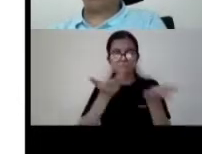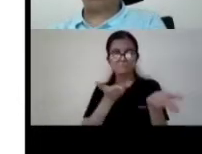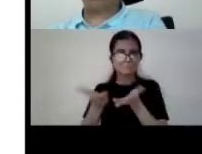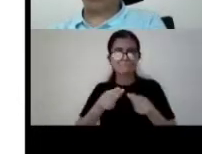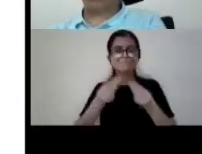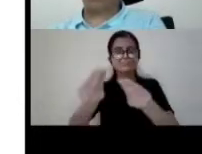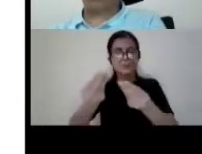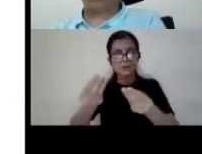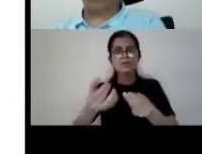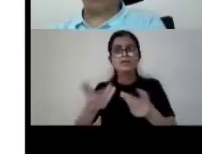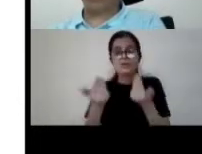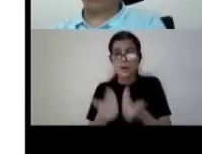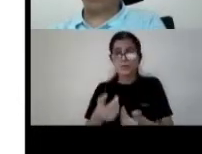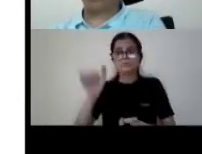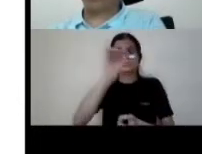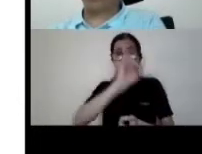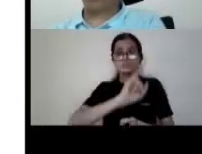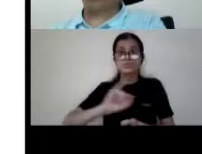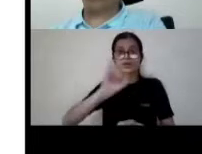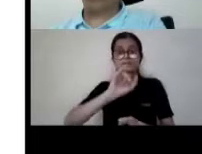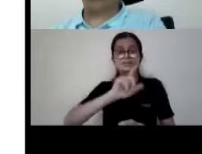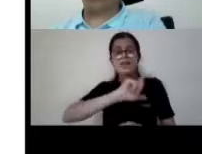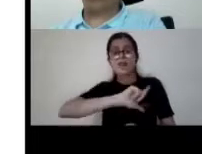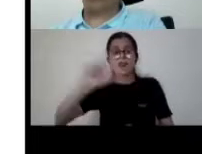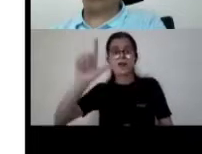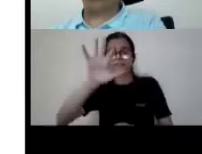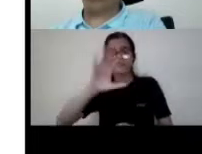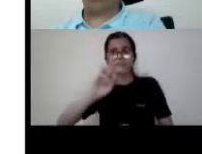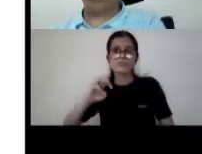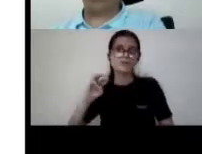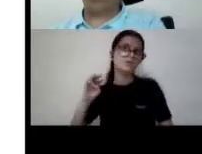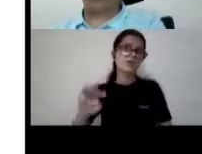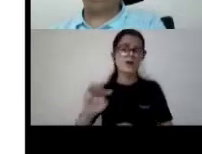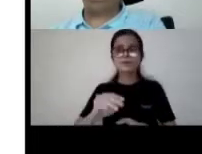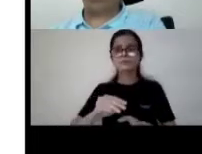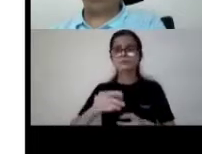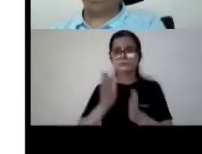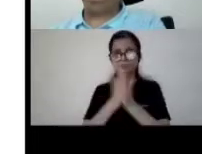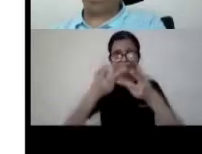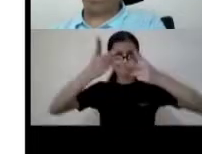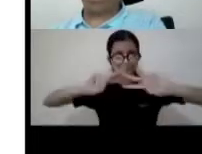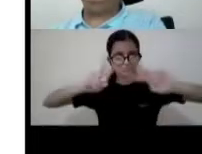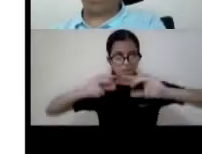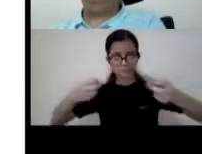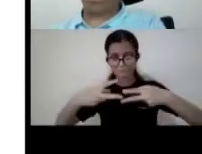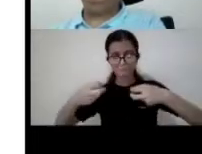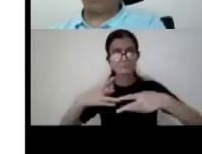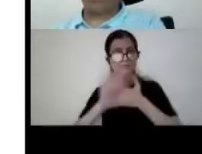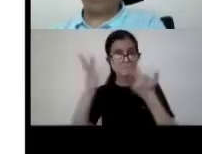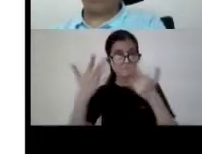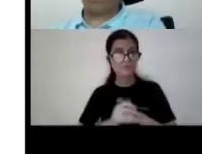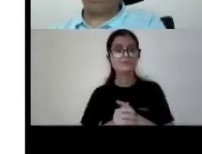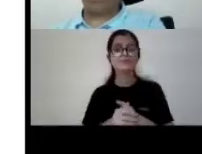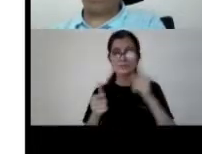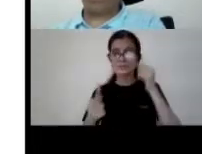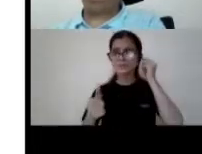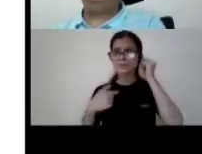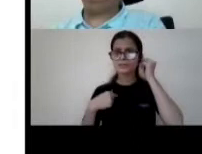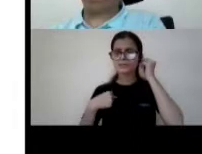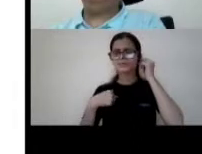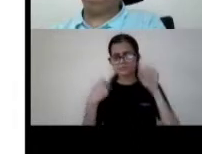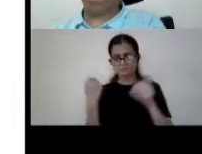650 000 titles so just imagine from 21 000 titles of what we have converted